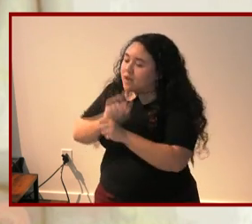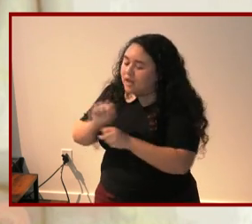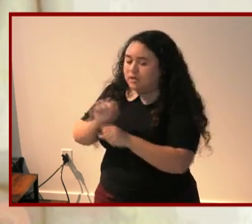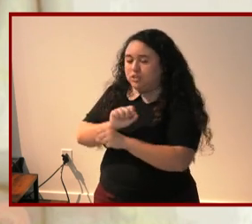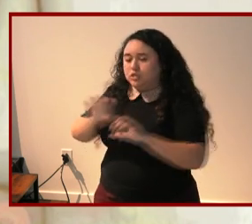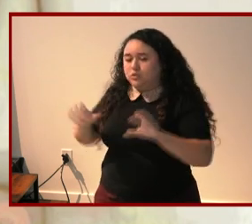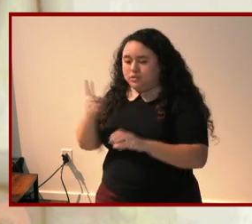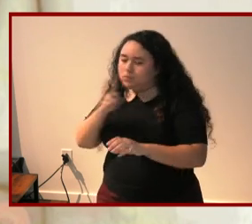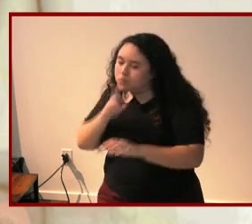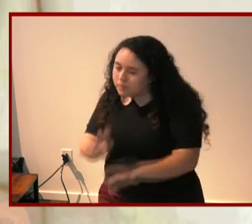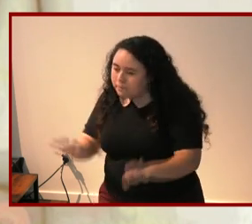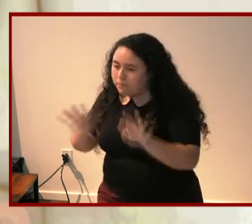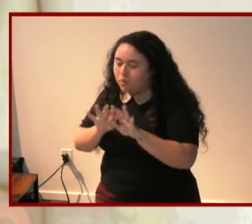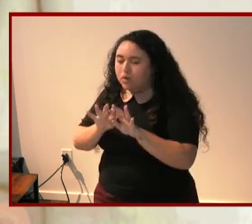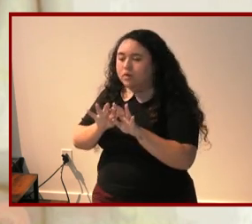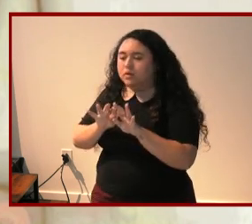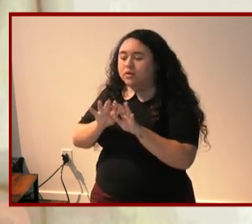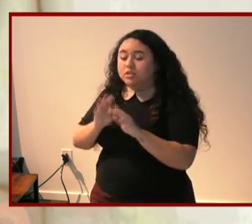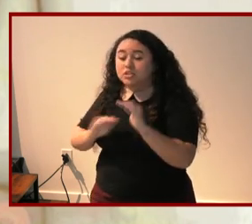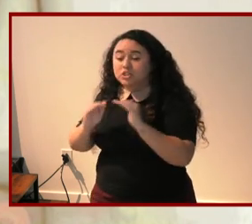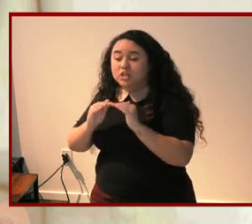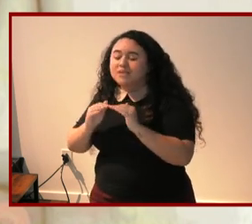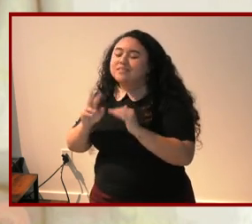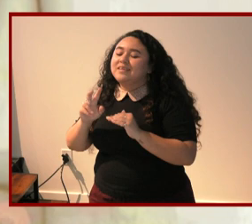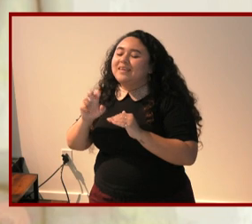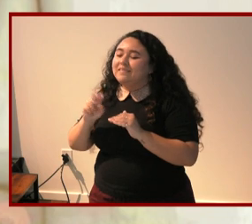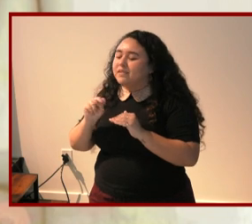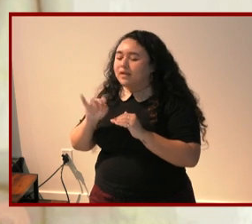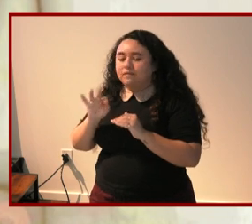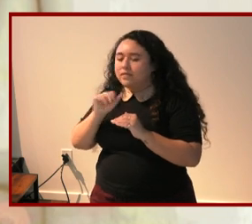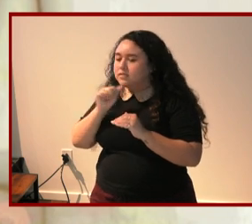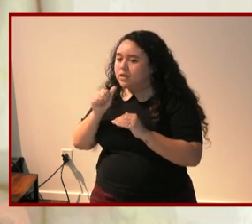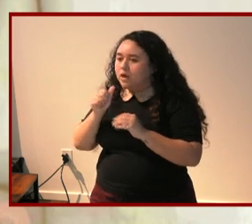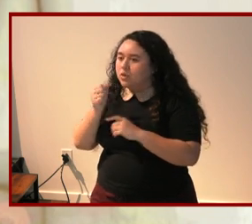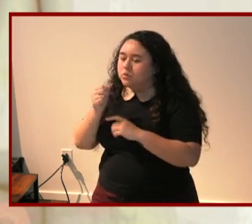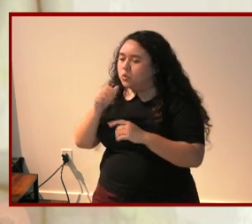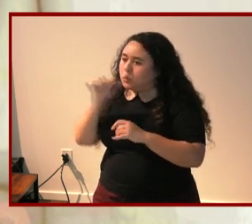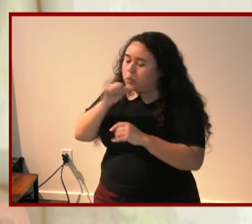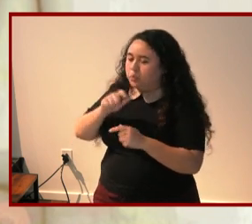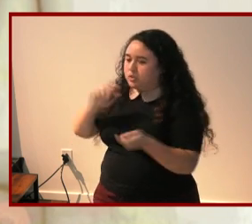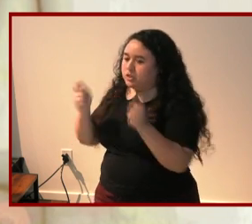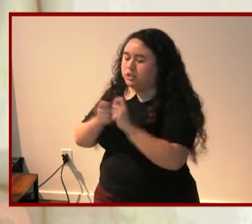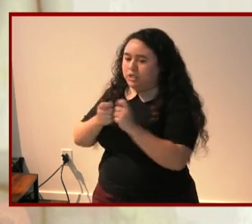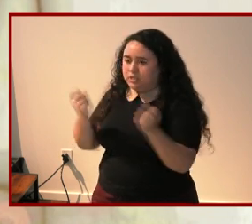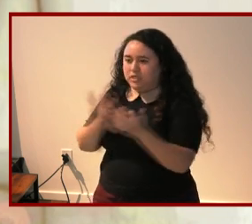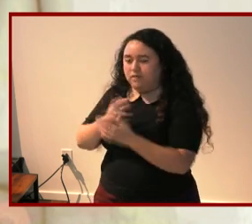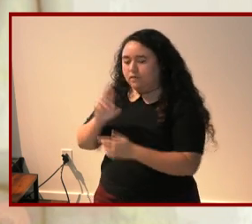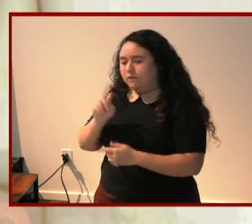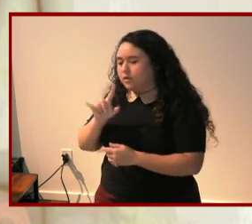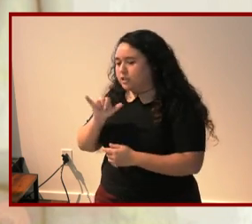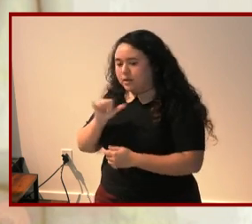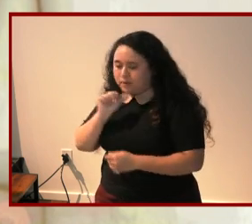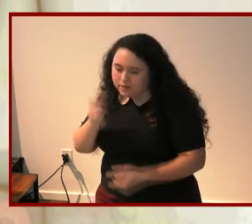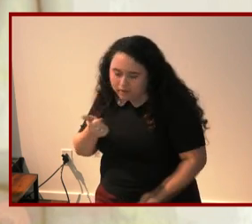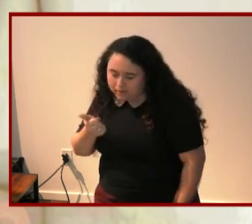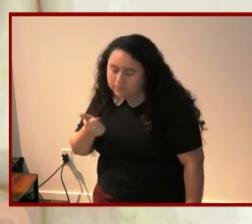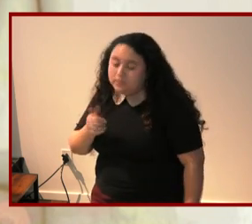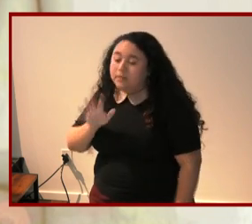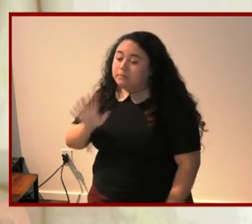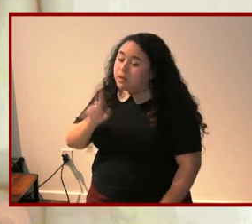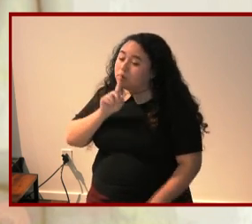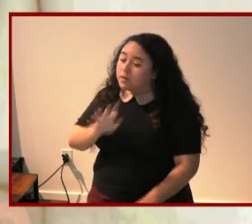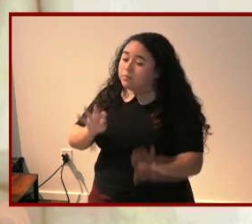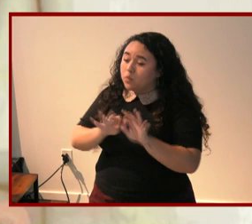really important and just even if it falls short of being revolutionary and the important thing is this